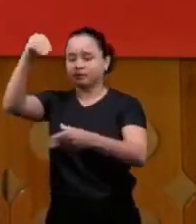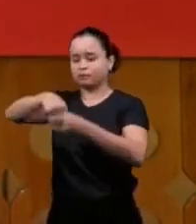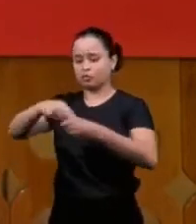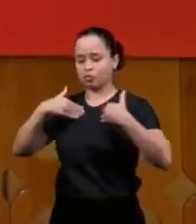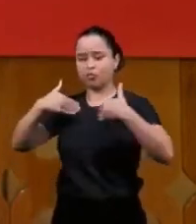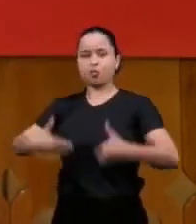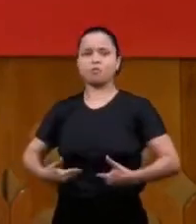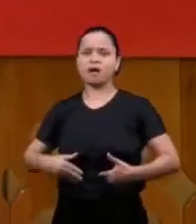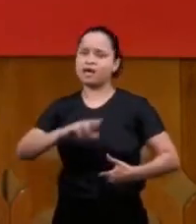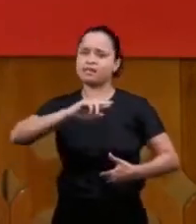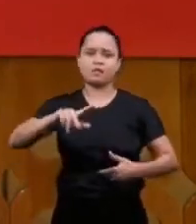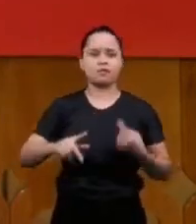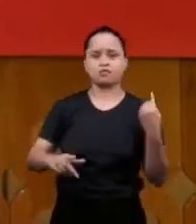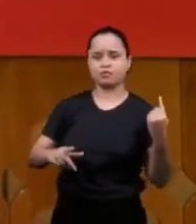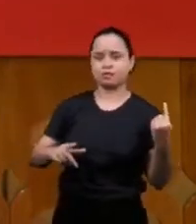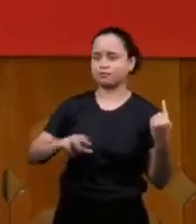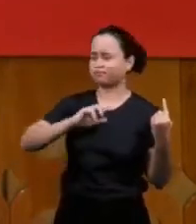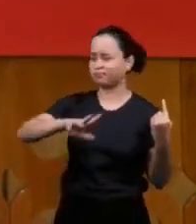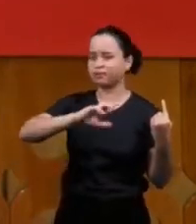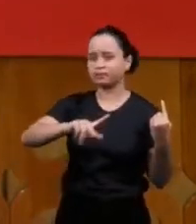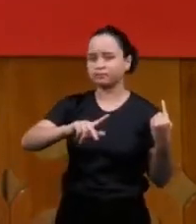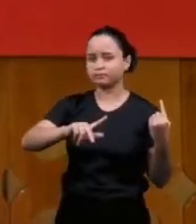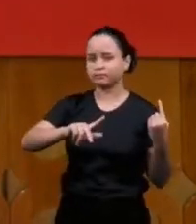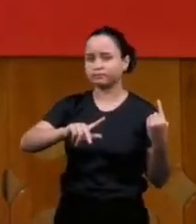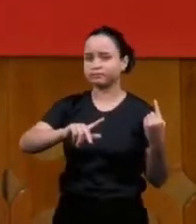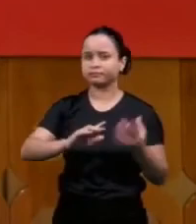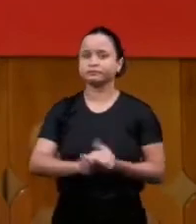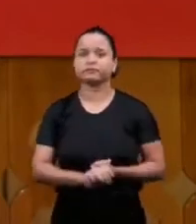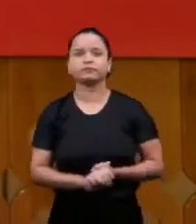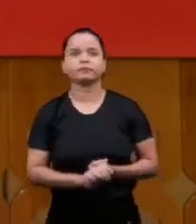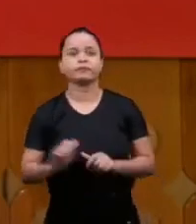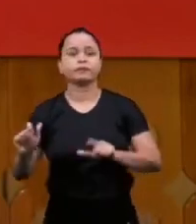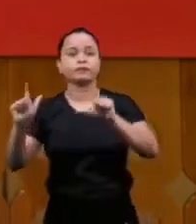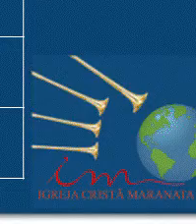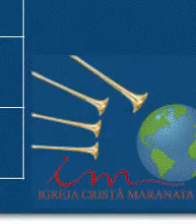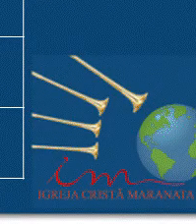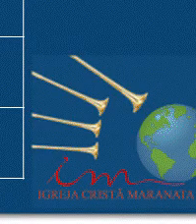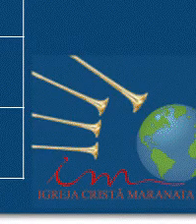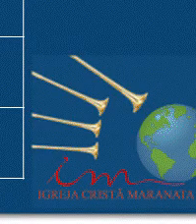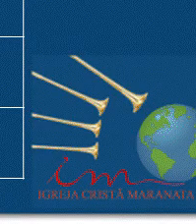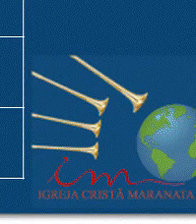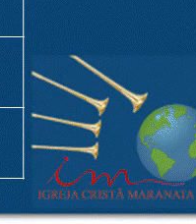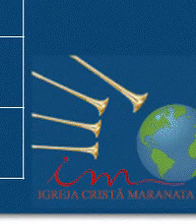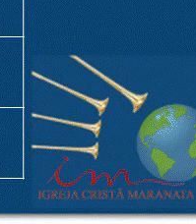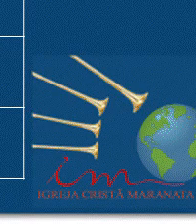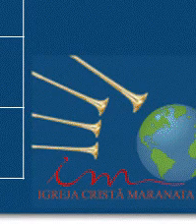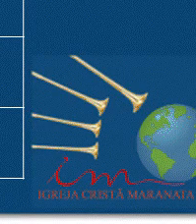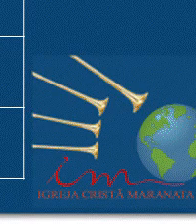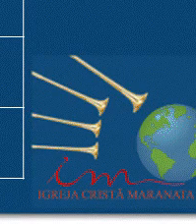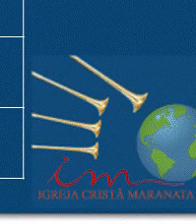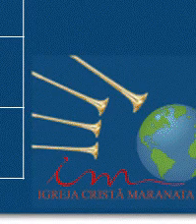the gestures let's go to the next one the pastor without the ministry doesn't have the body